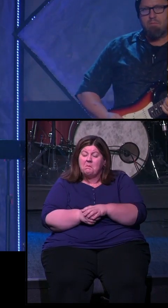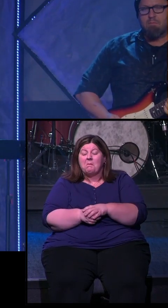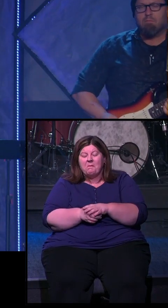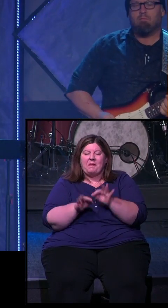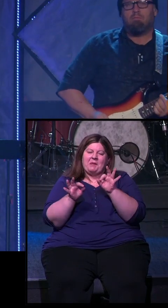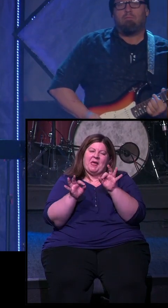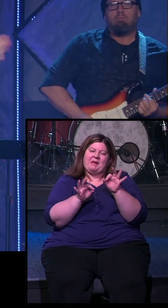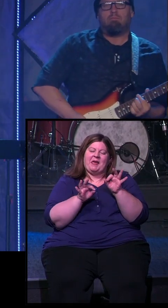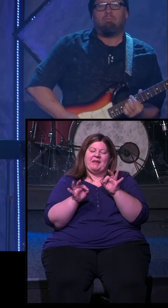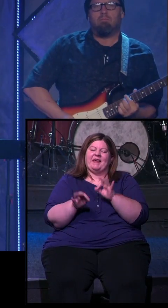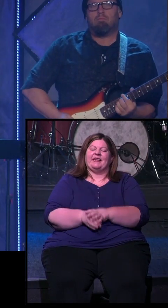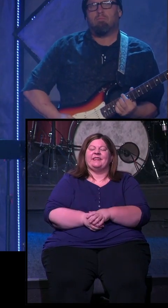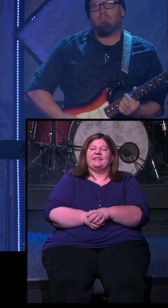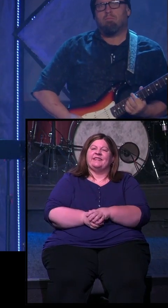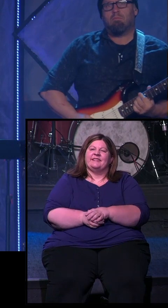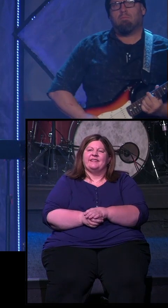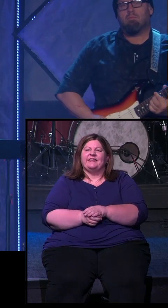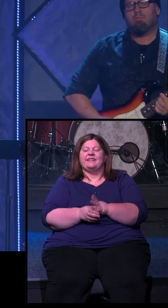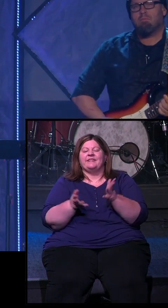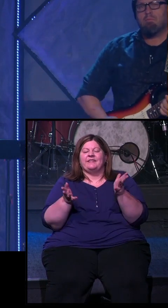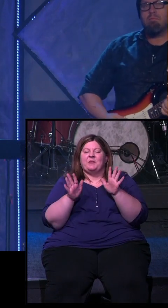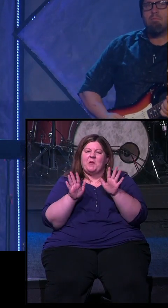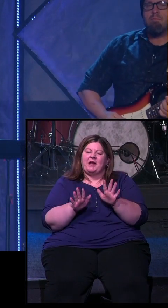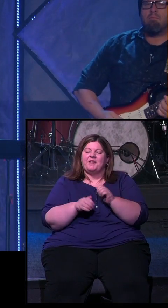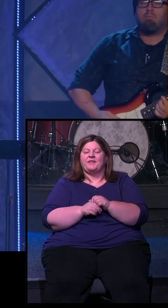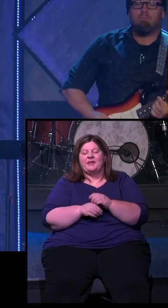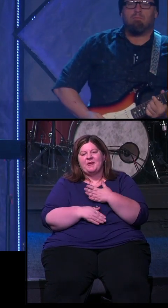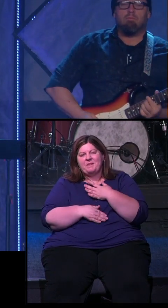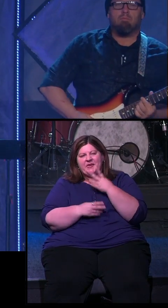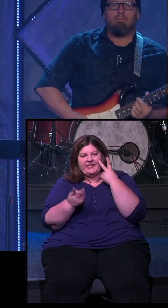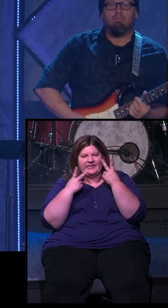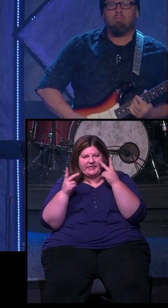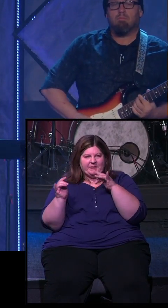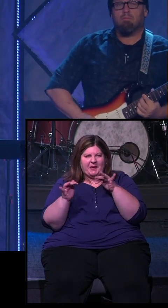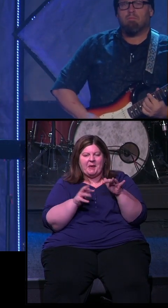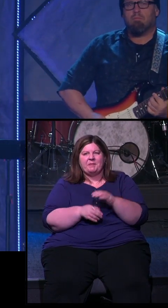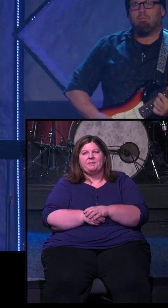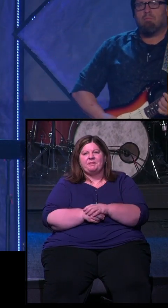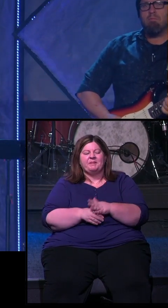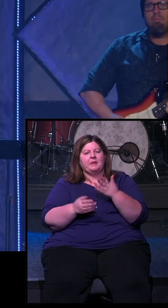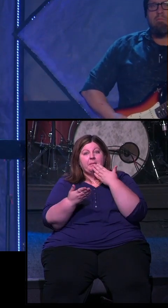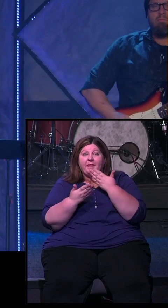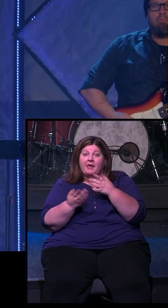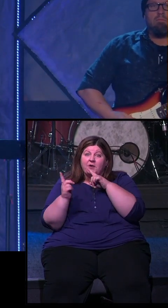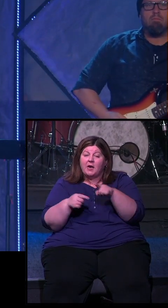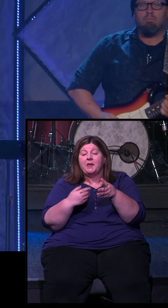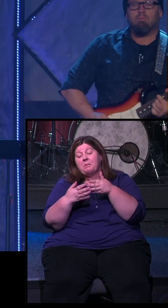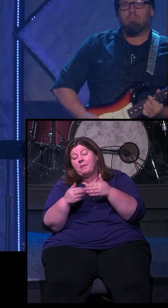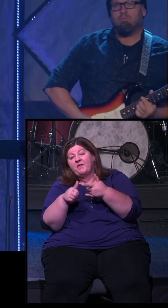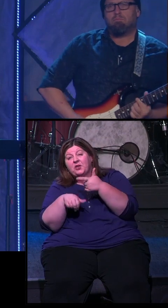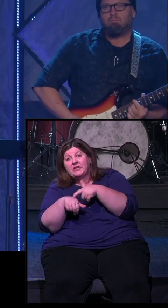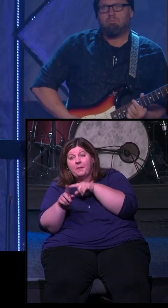so glad to hear it. I am so glad to hear it. Well, welcome in. Welcome if you're new, if you're joining us for the first time, second time,